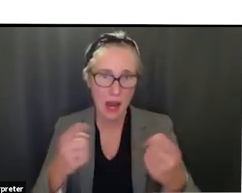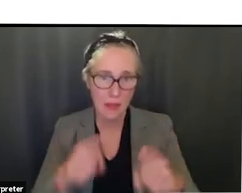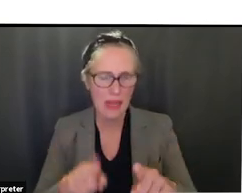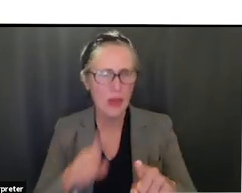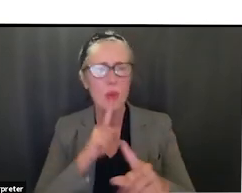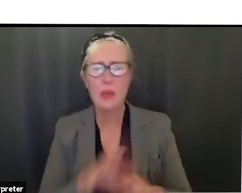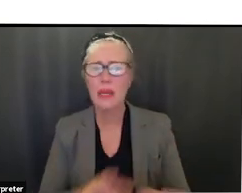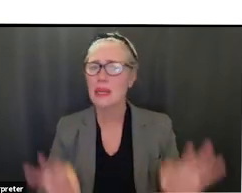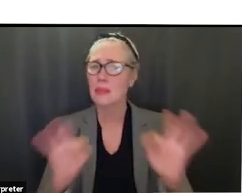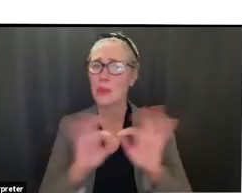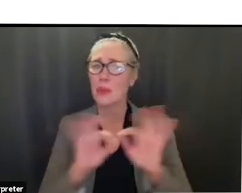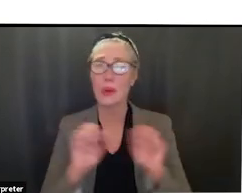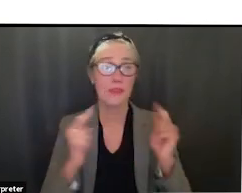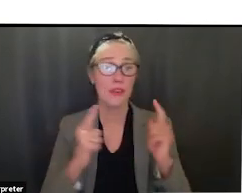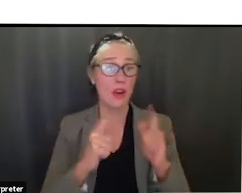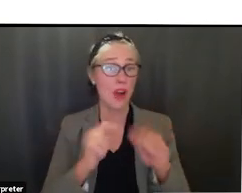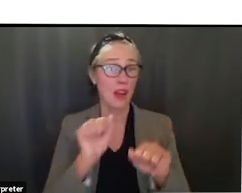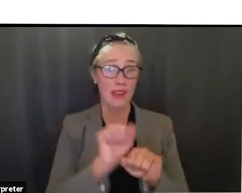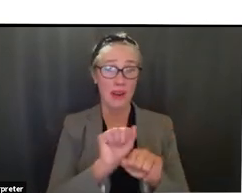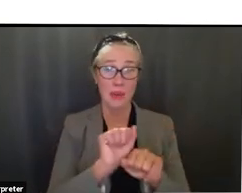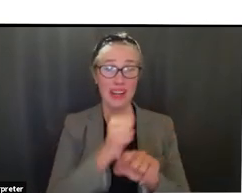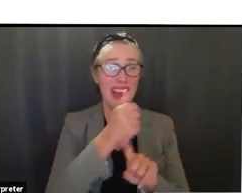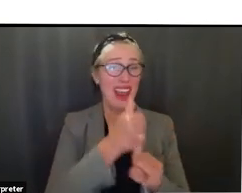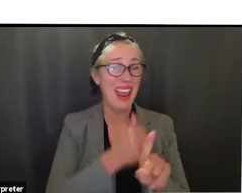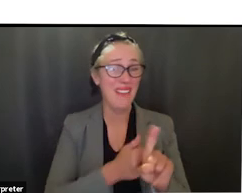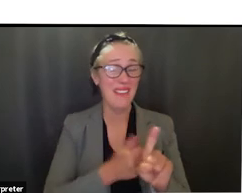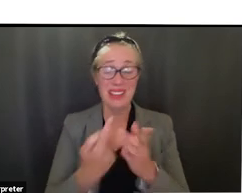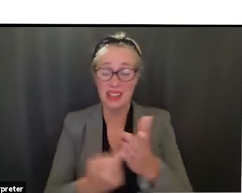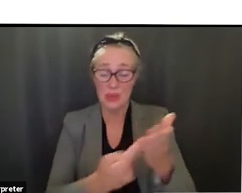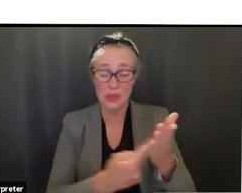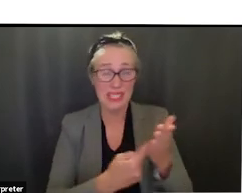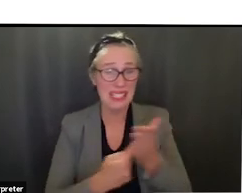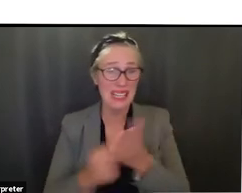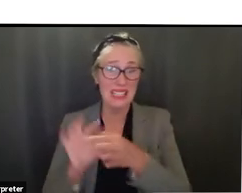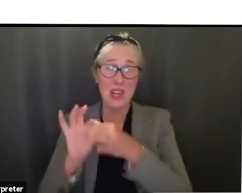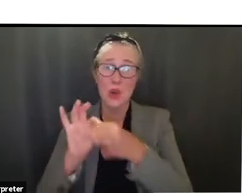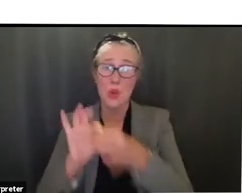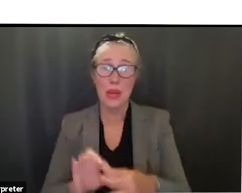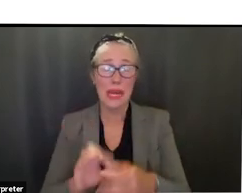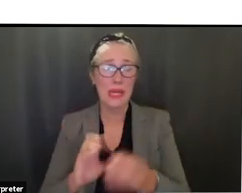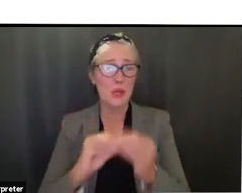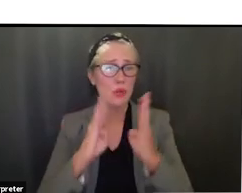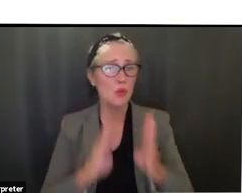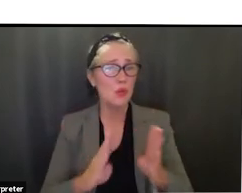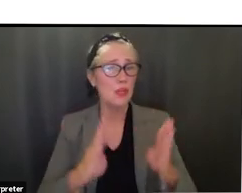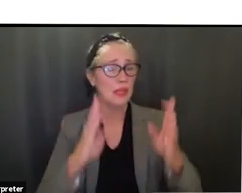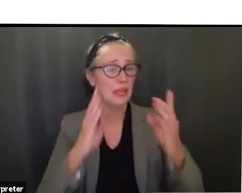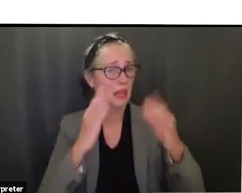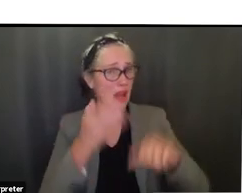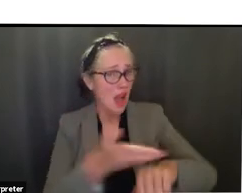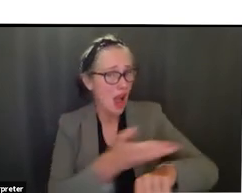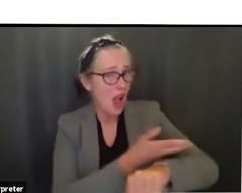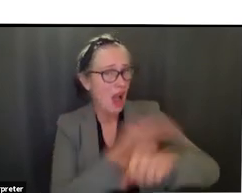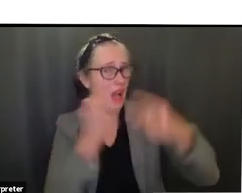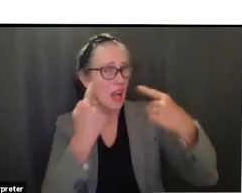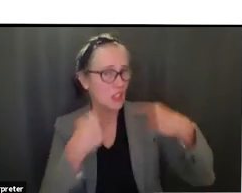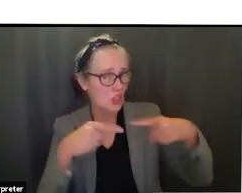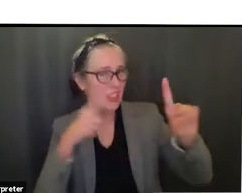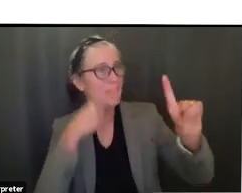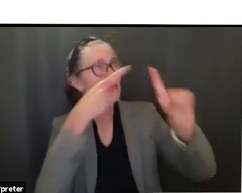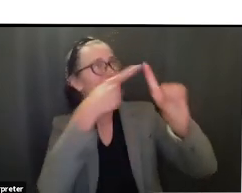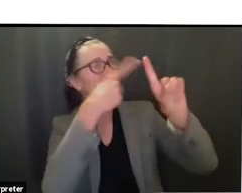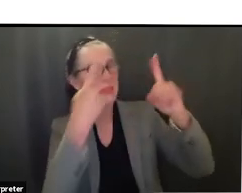are doing right now all the things that we're talking about about student achievement um which is